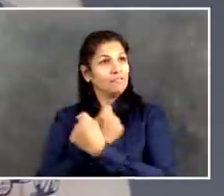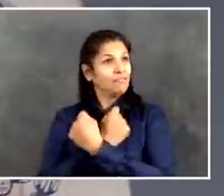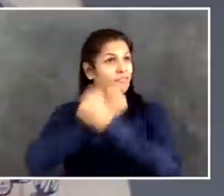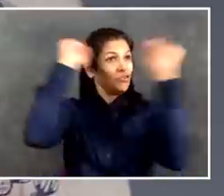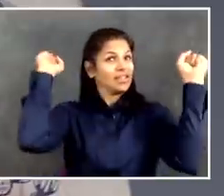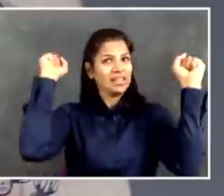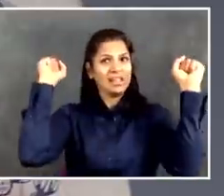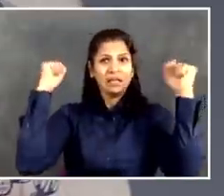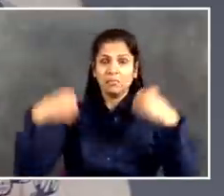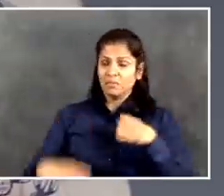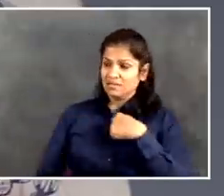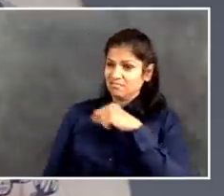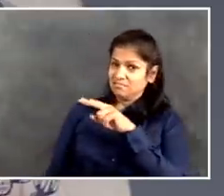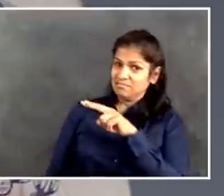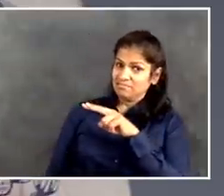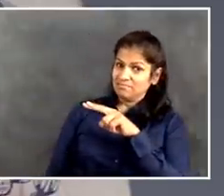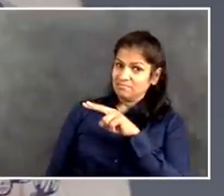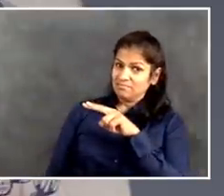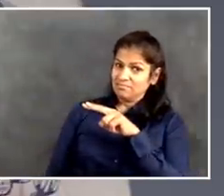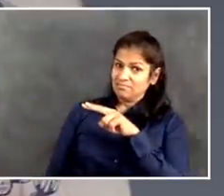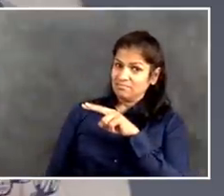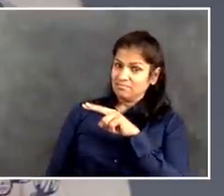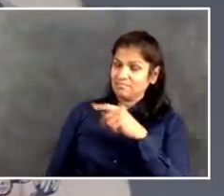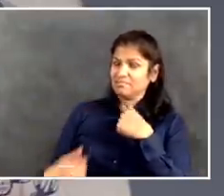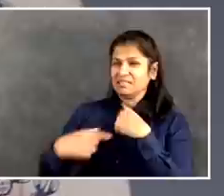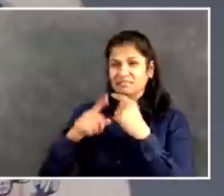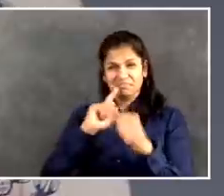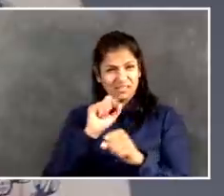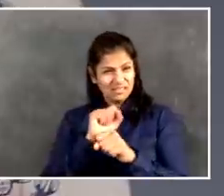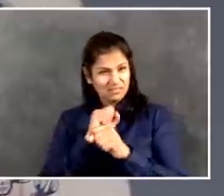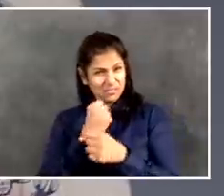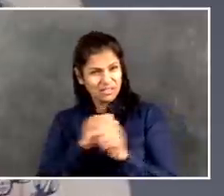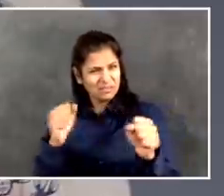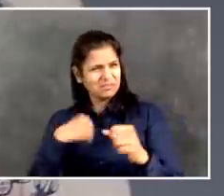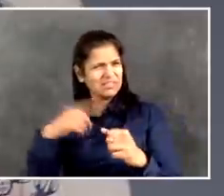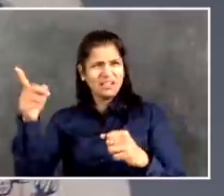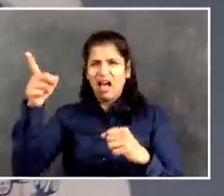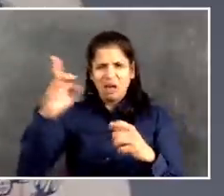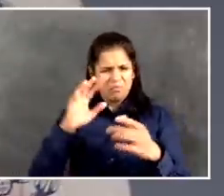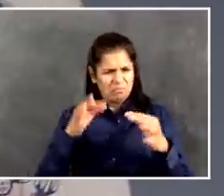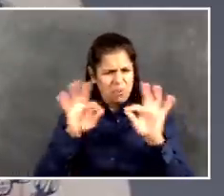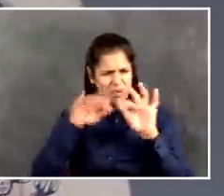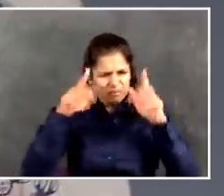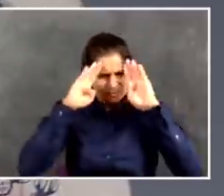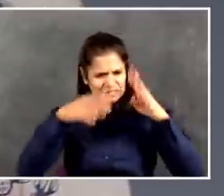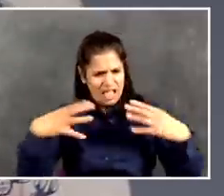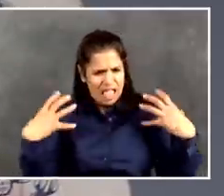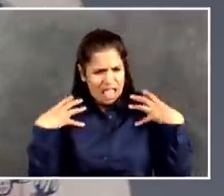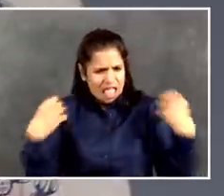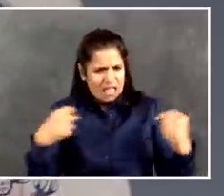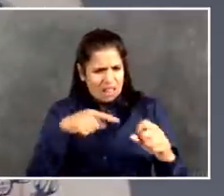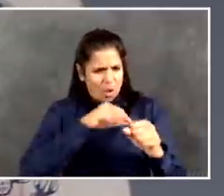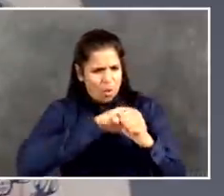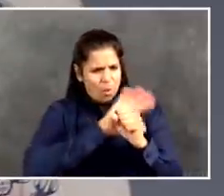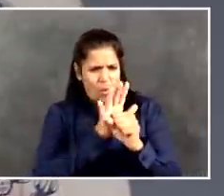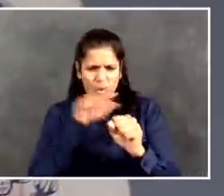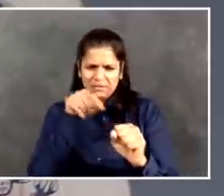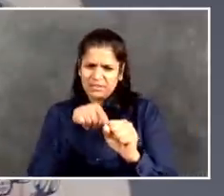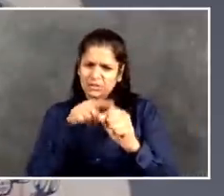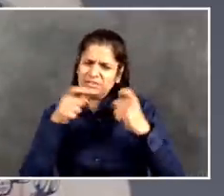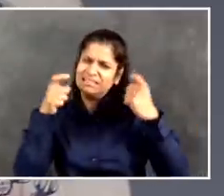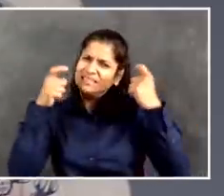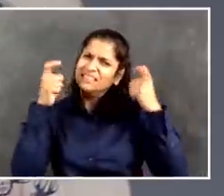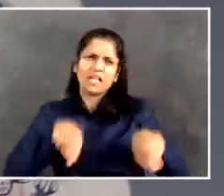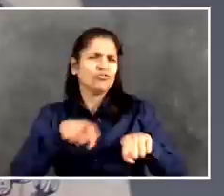people's health, we're not going to be liberated. If because of political slogans, or political